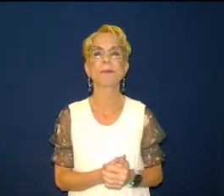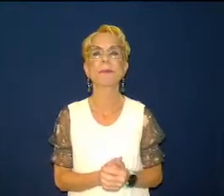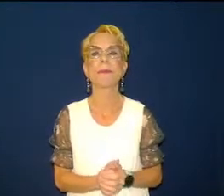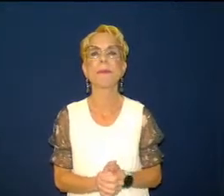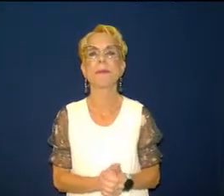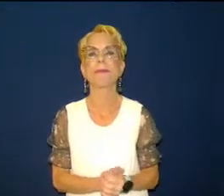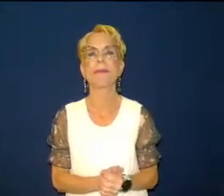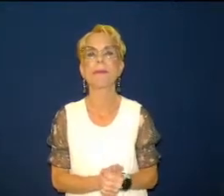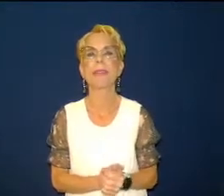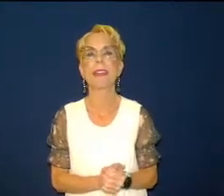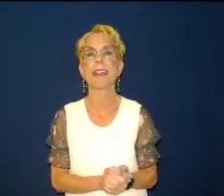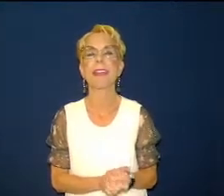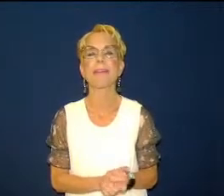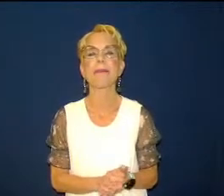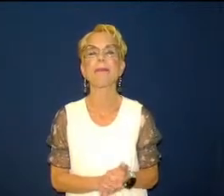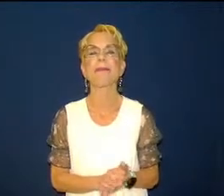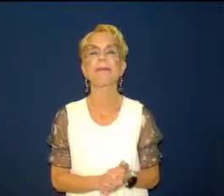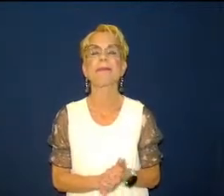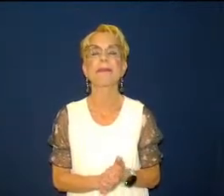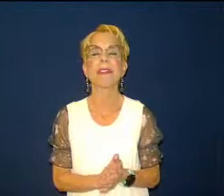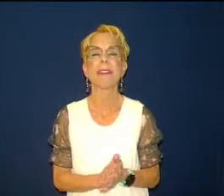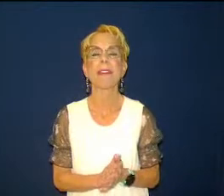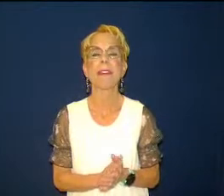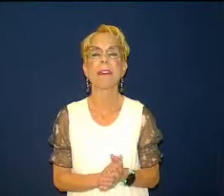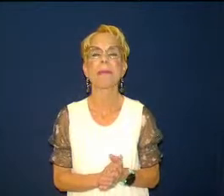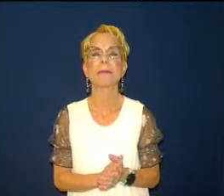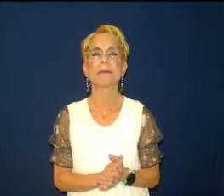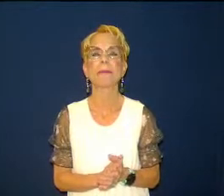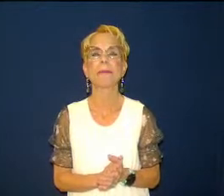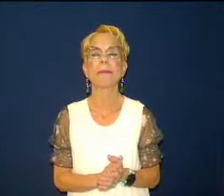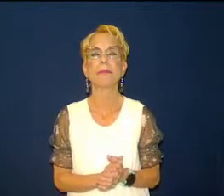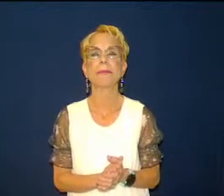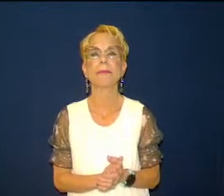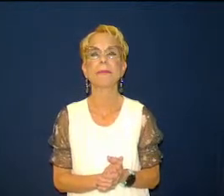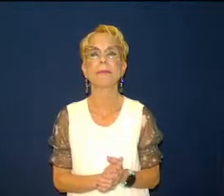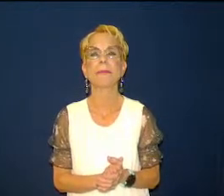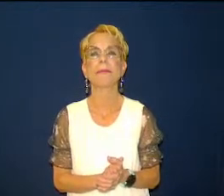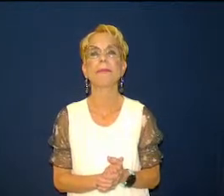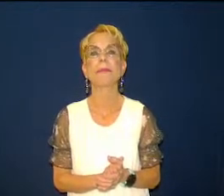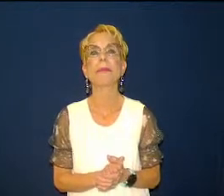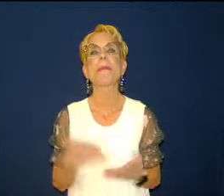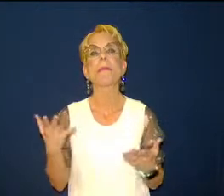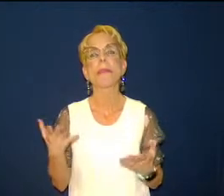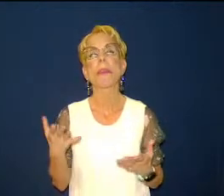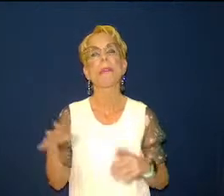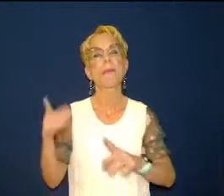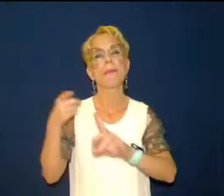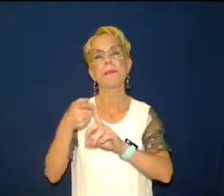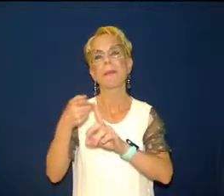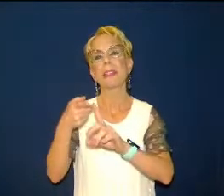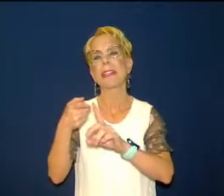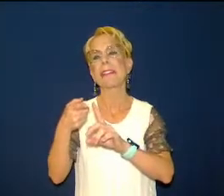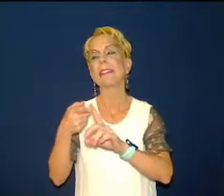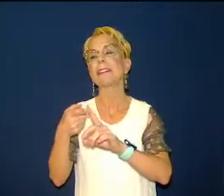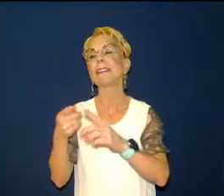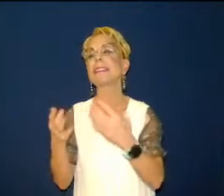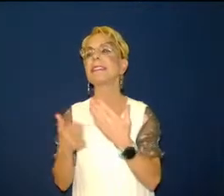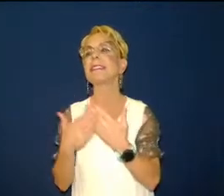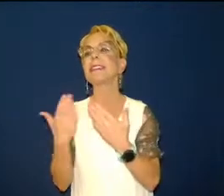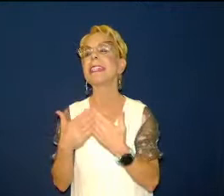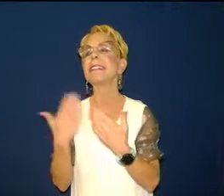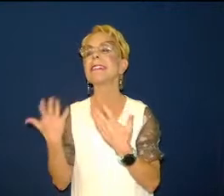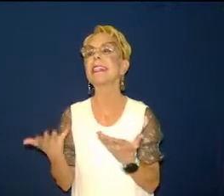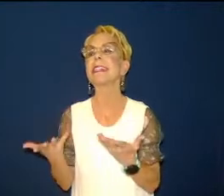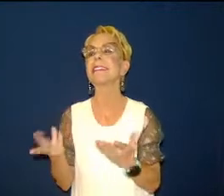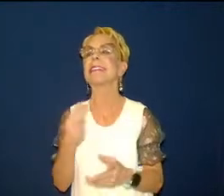that to three people this morning so now a whole crowd of people but you know it's easy to fall into our comfort zone isn't it it's easy to